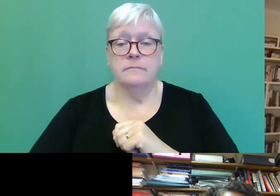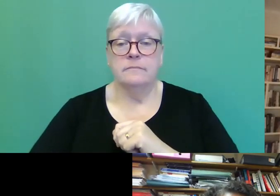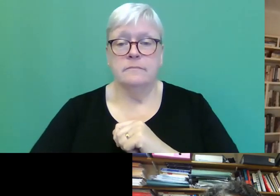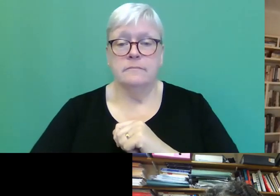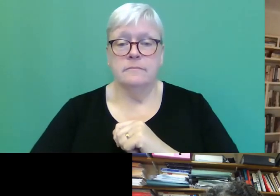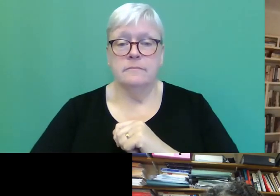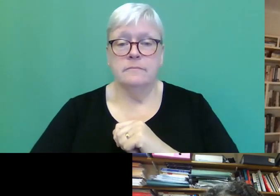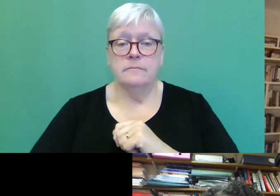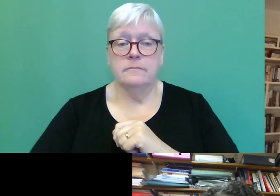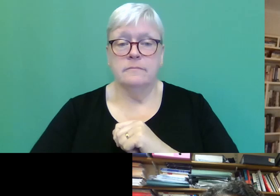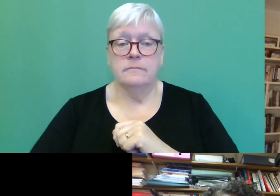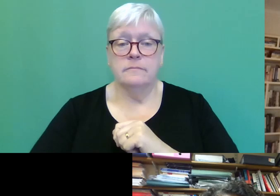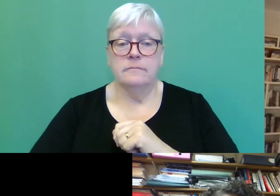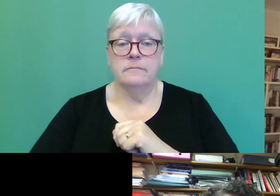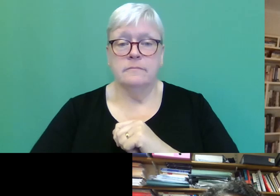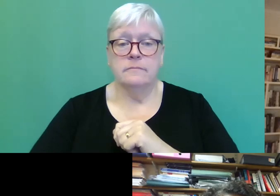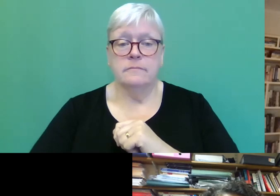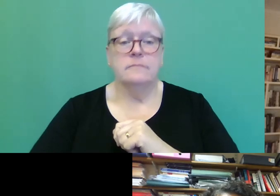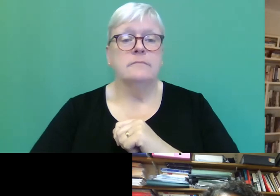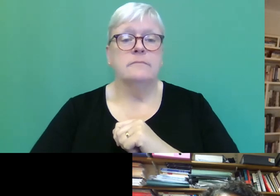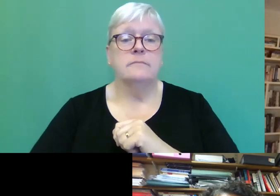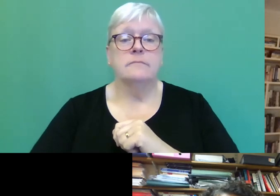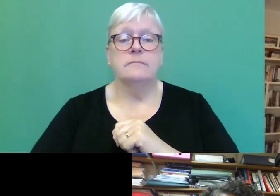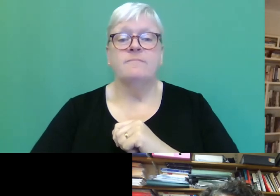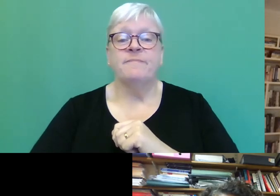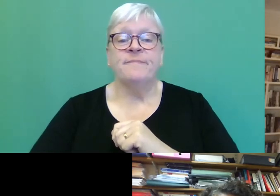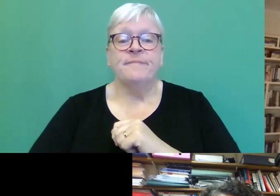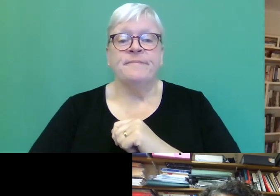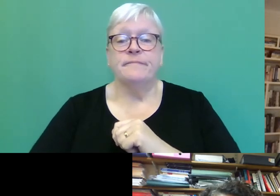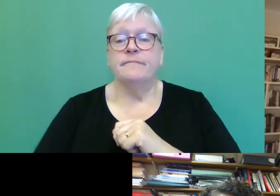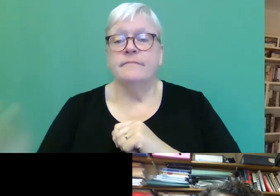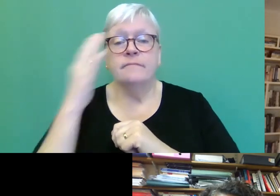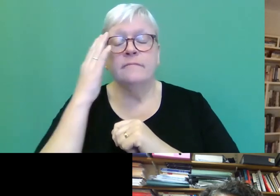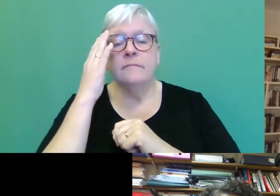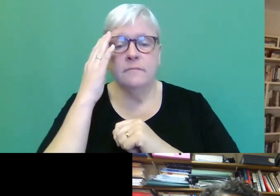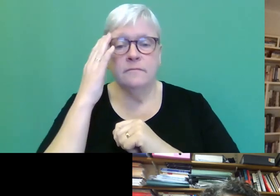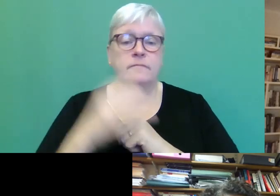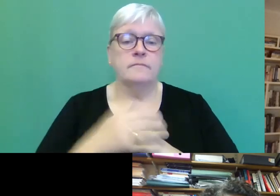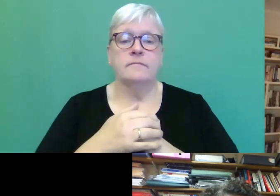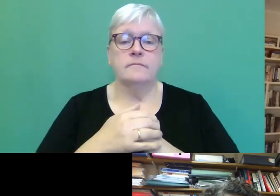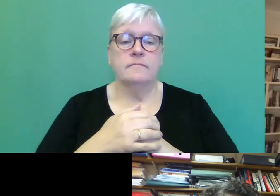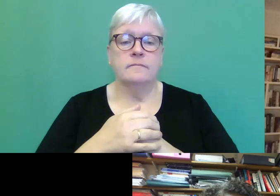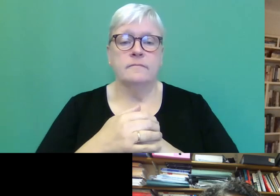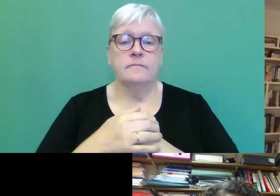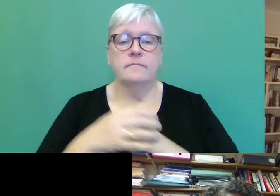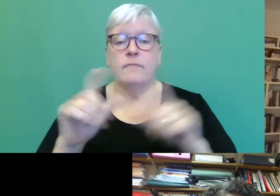I'll just monitor those. I'm just checking. Right. Well, just maybe while people are kind of gathering